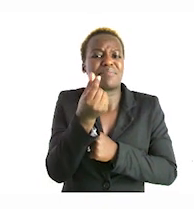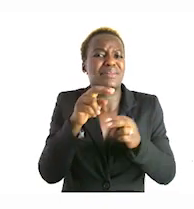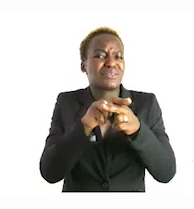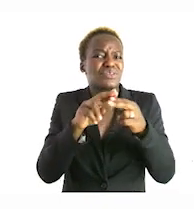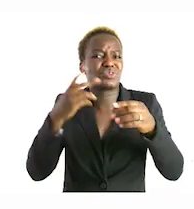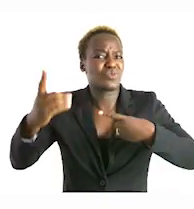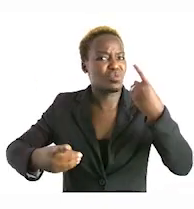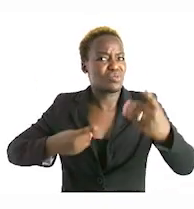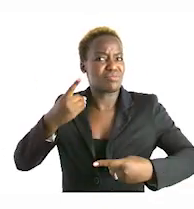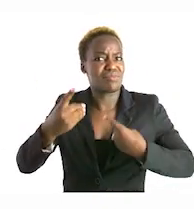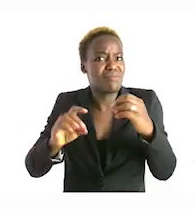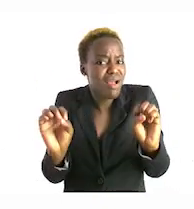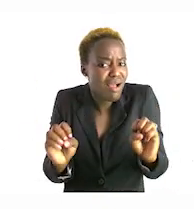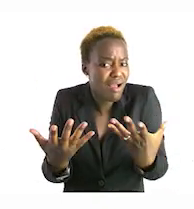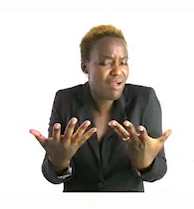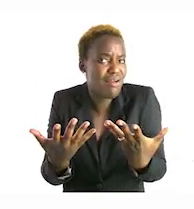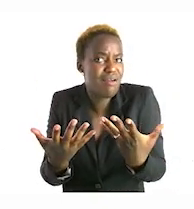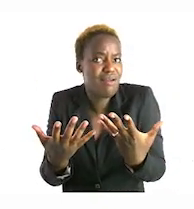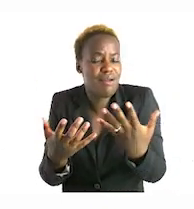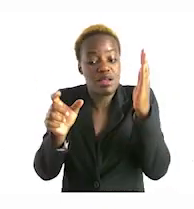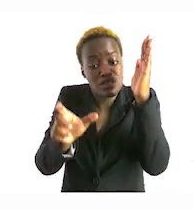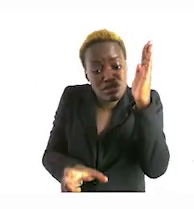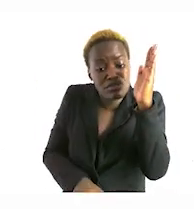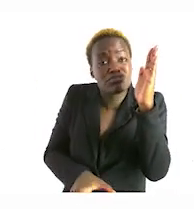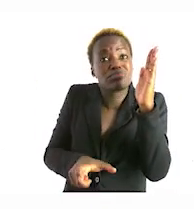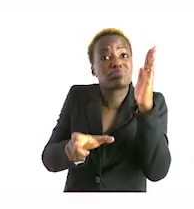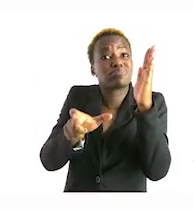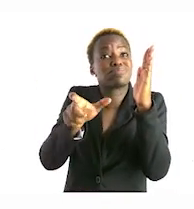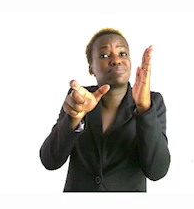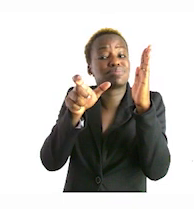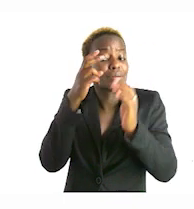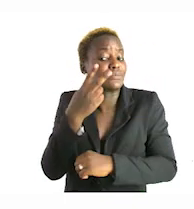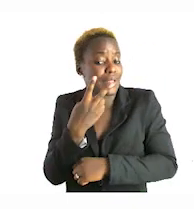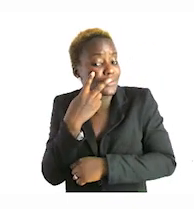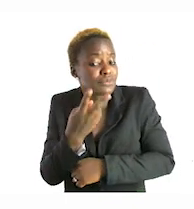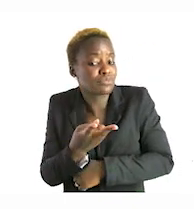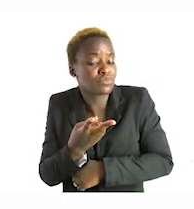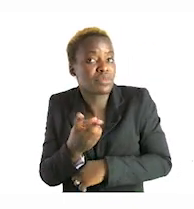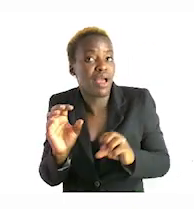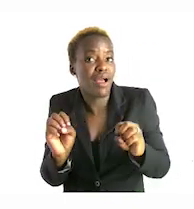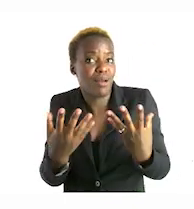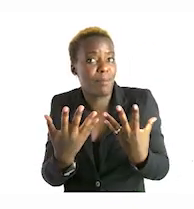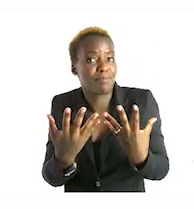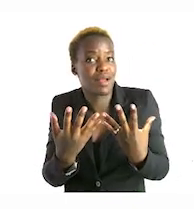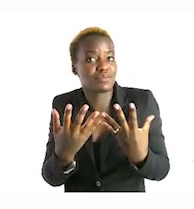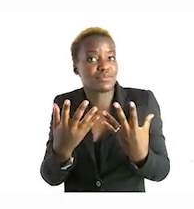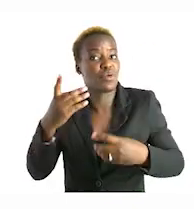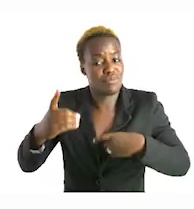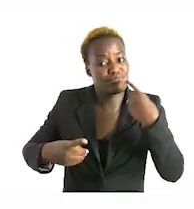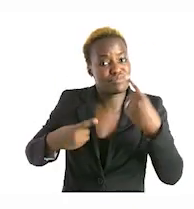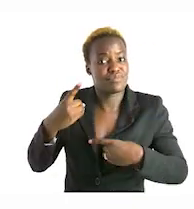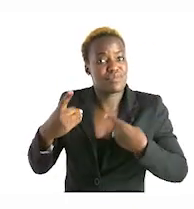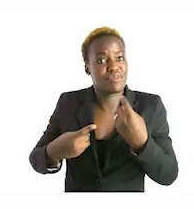where the drama is you go up with the bars and check where it indicates how much money she did